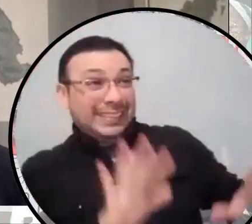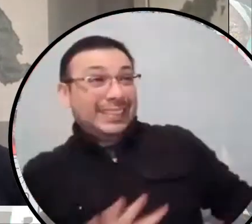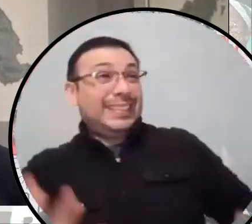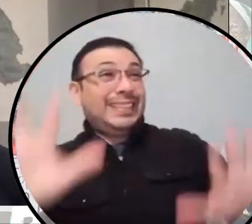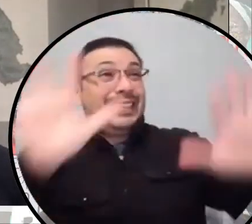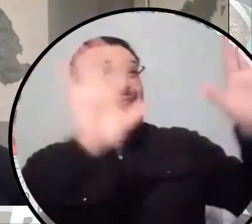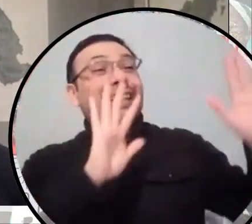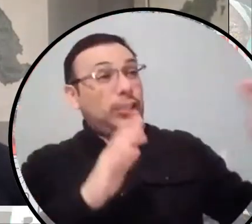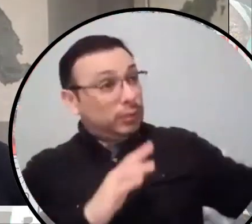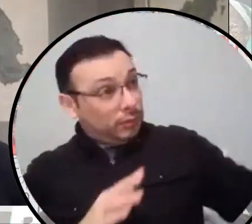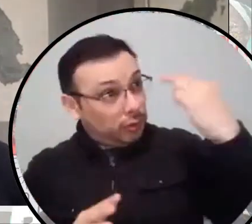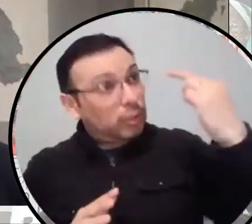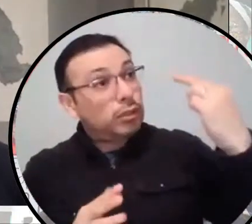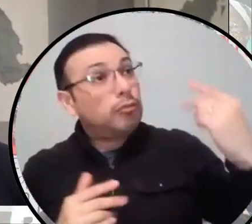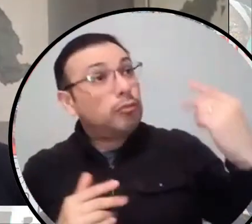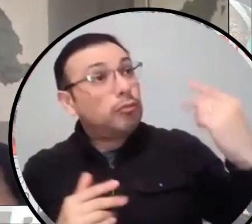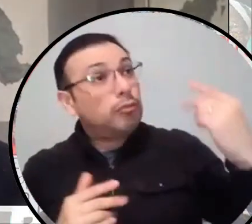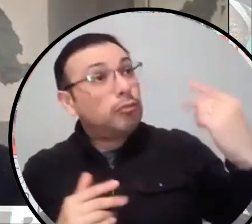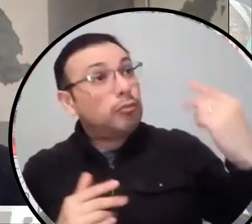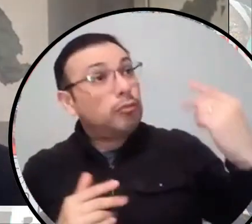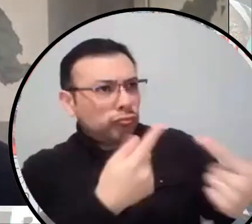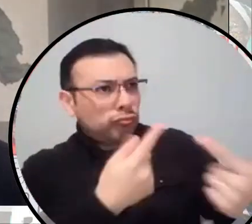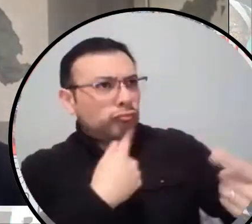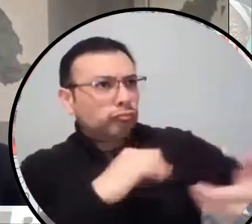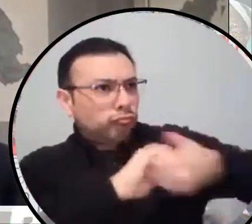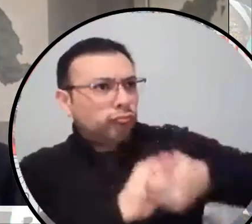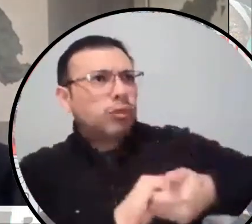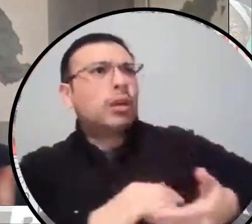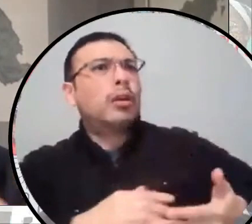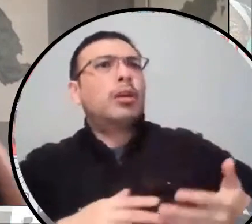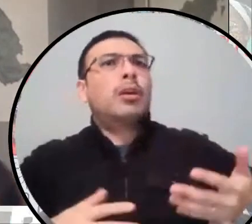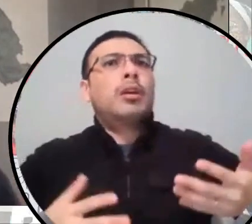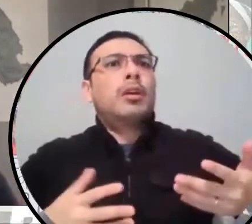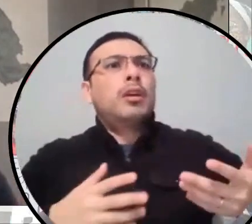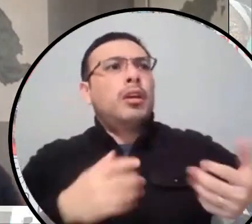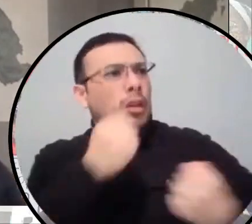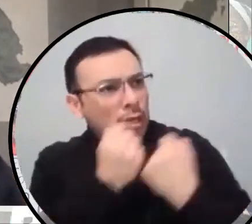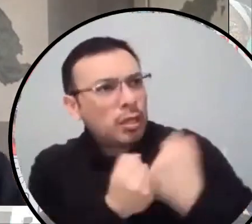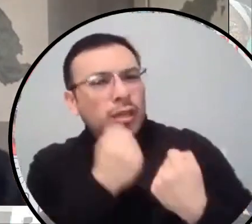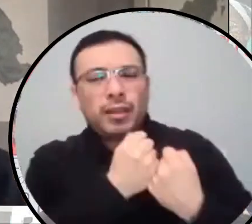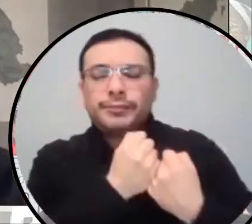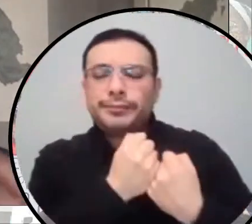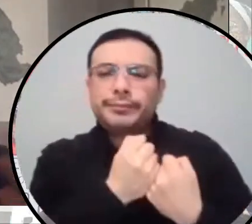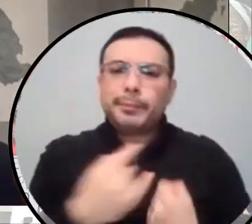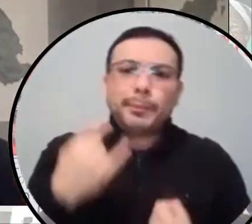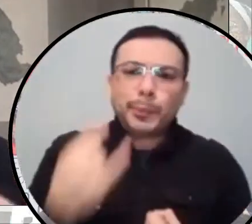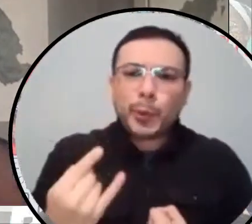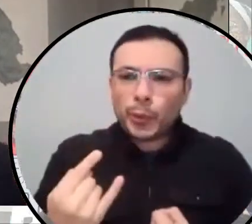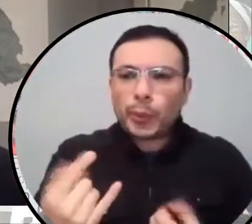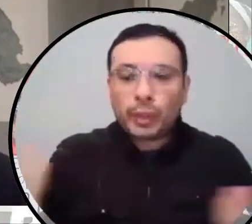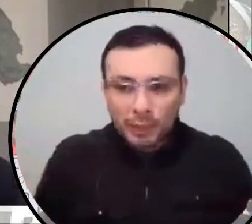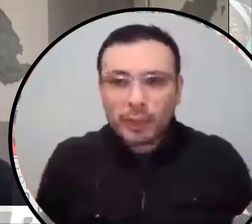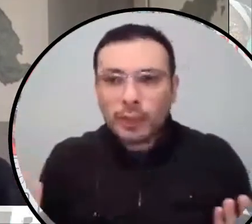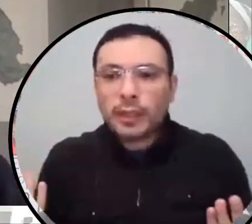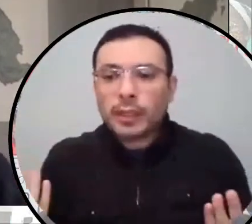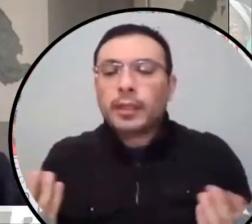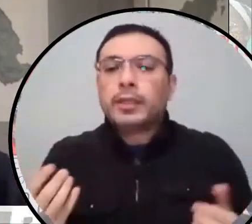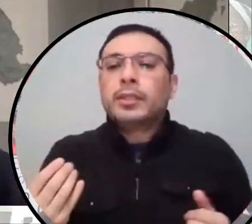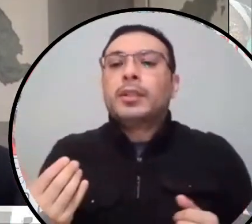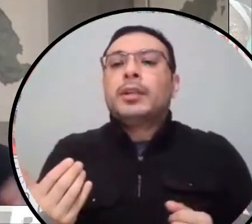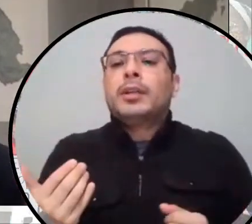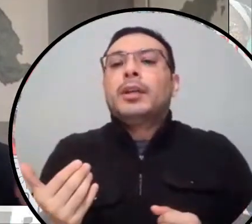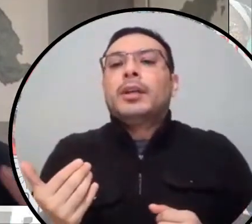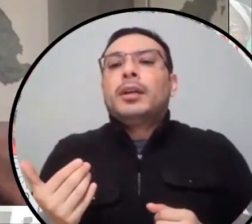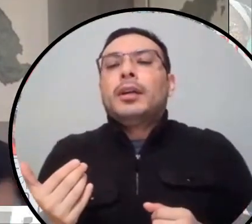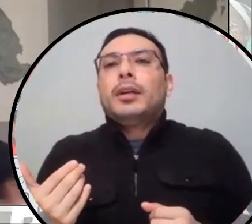with you on mild reforms is bullshit. And, and that, and that people were rejecting that even in what they wore. had this really great analysis of